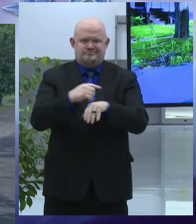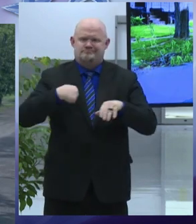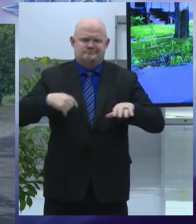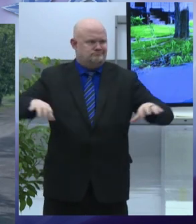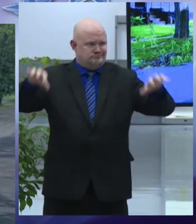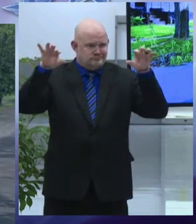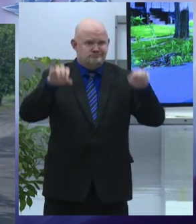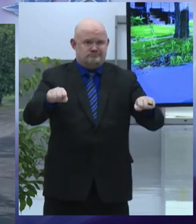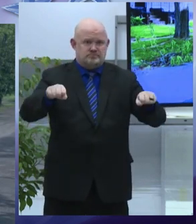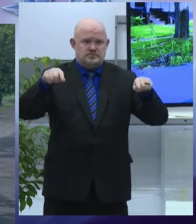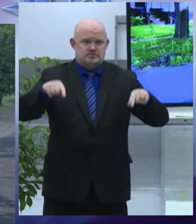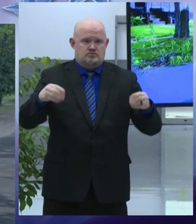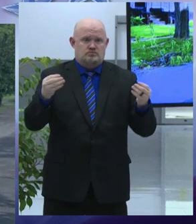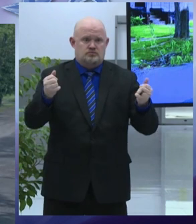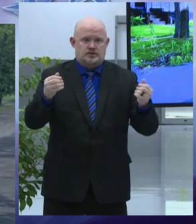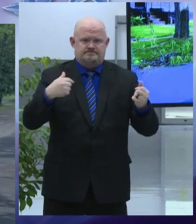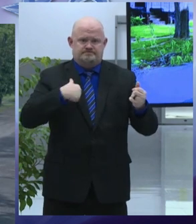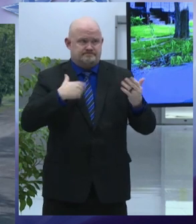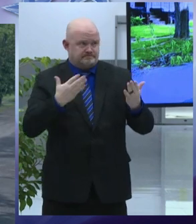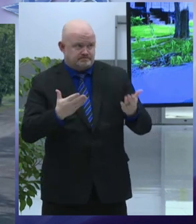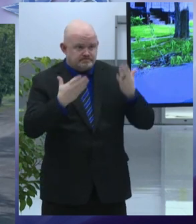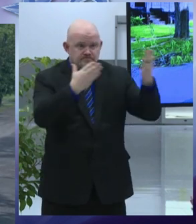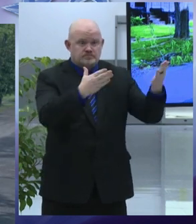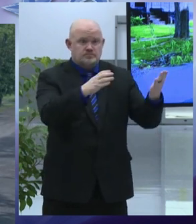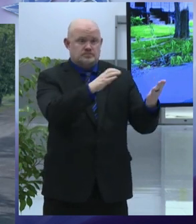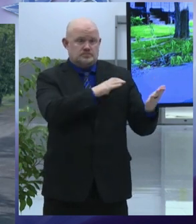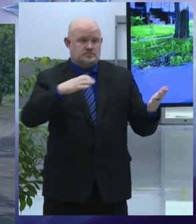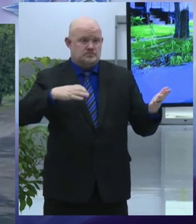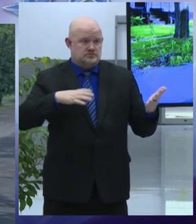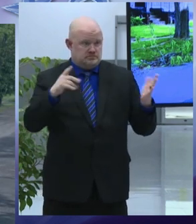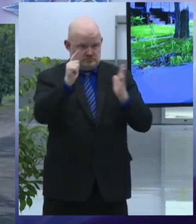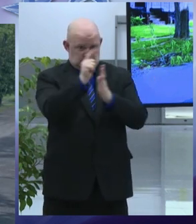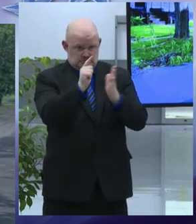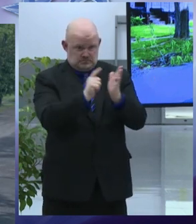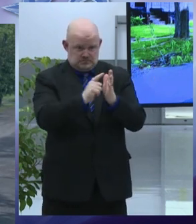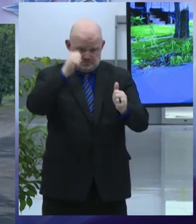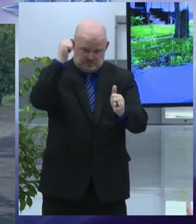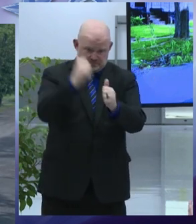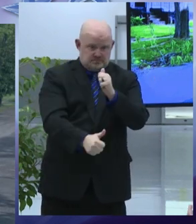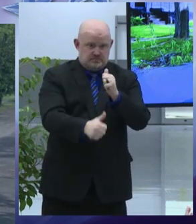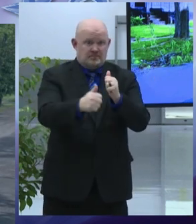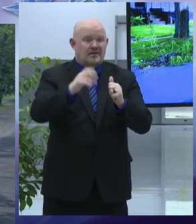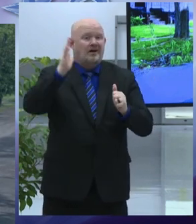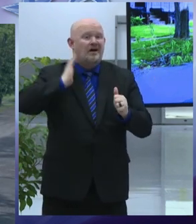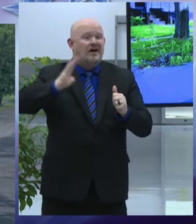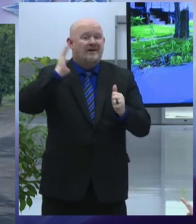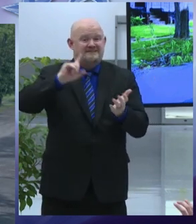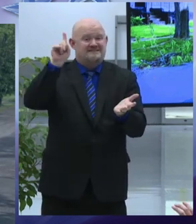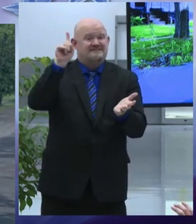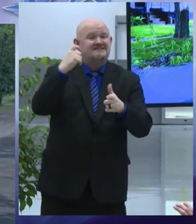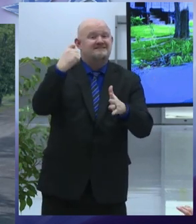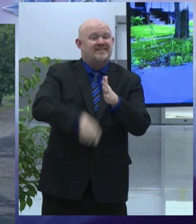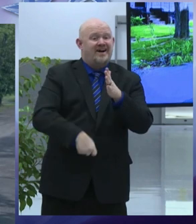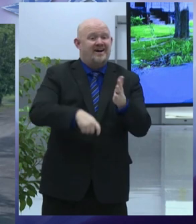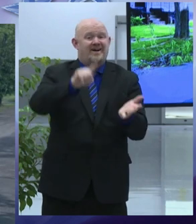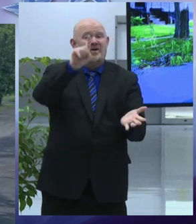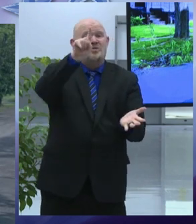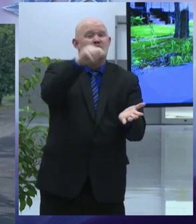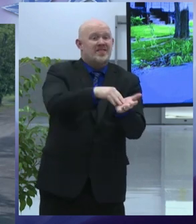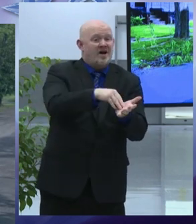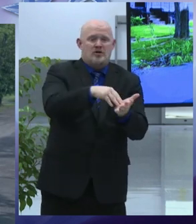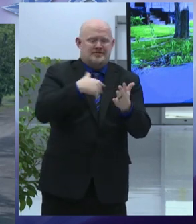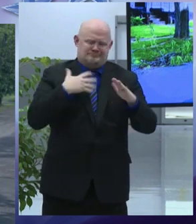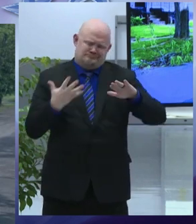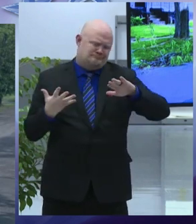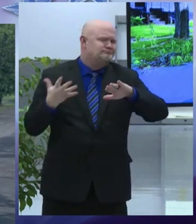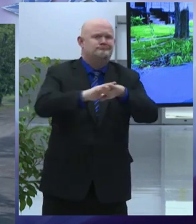the council legislation that increases fines for the first offenses from one thousand to twenty five hundred dollars and raises fines by the number of units in the building